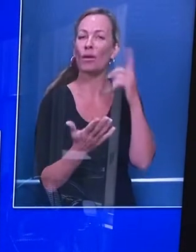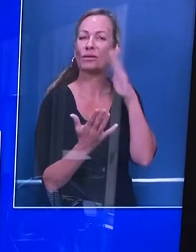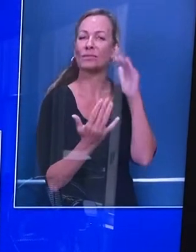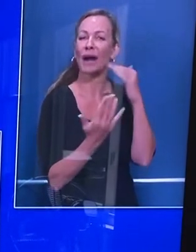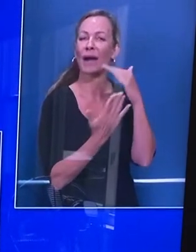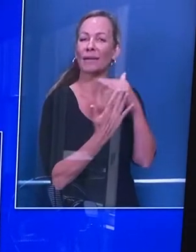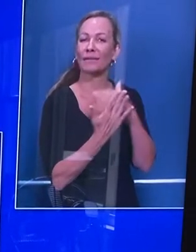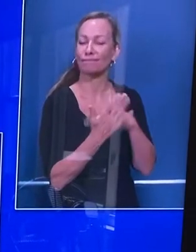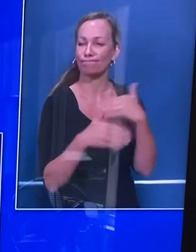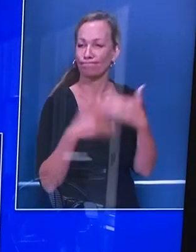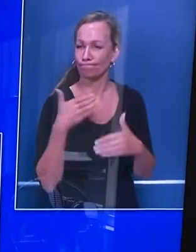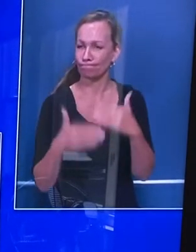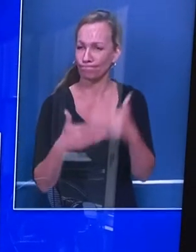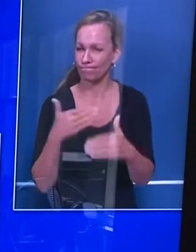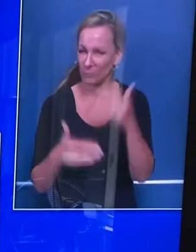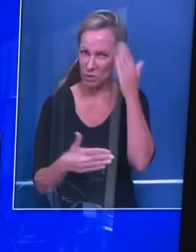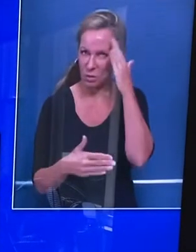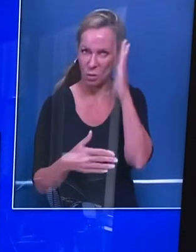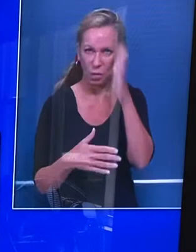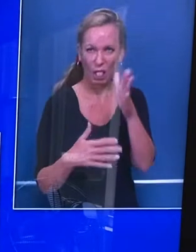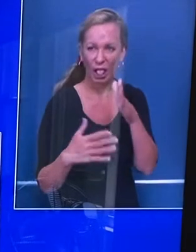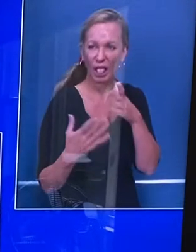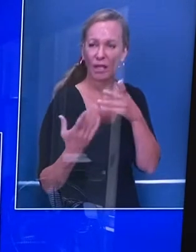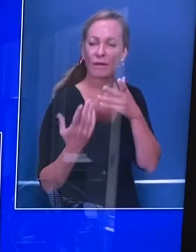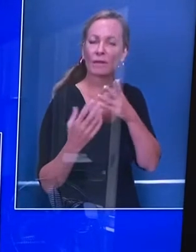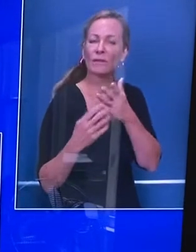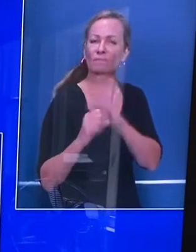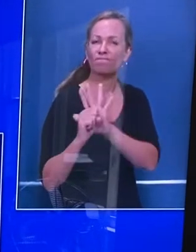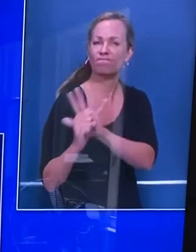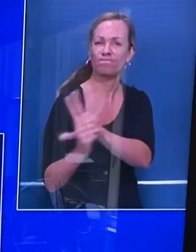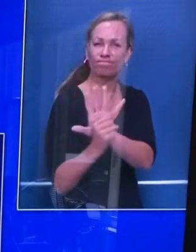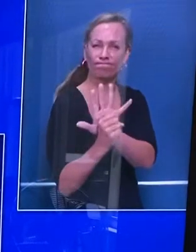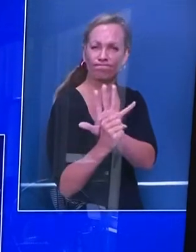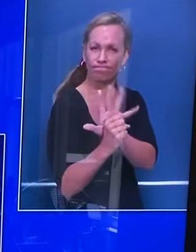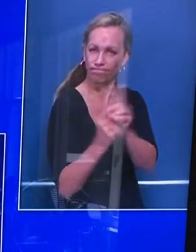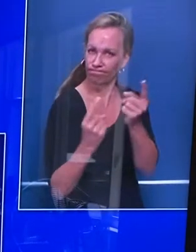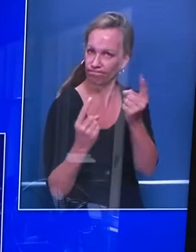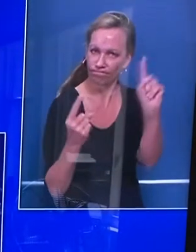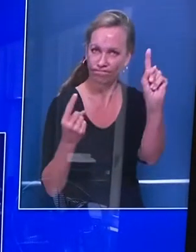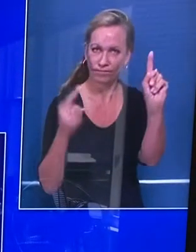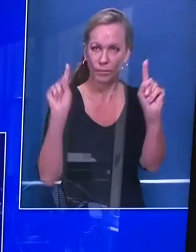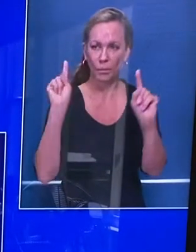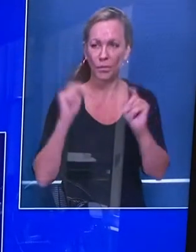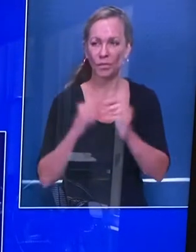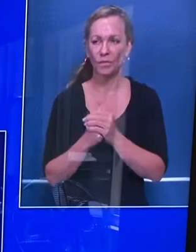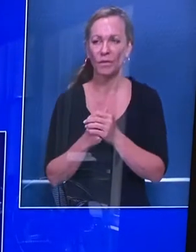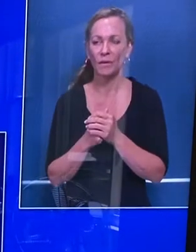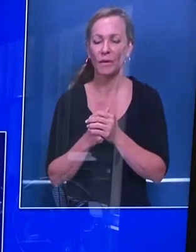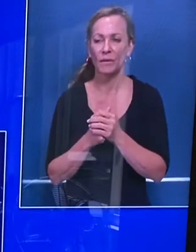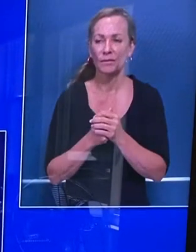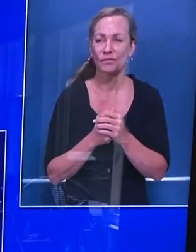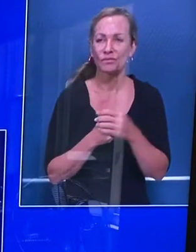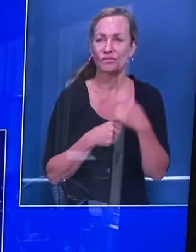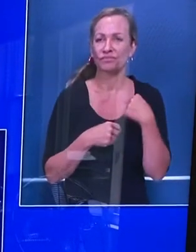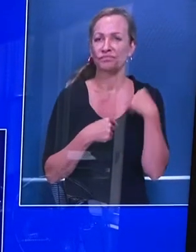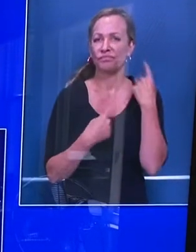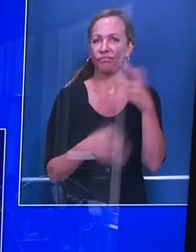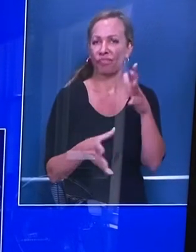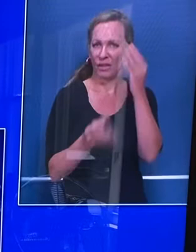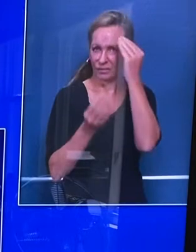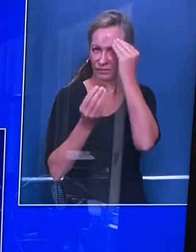We had highlighted and socialized a number of those strategies a number of months ago when we highlighted a supplemental